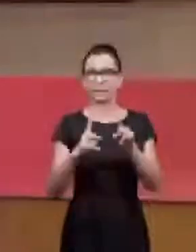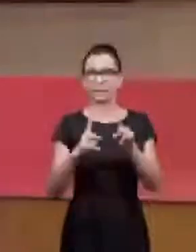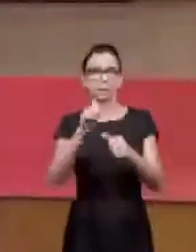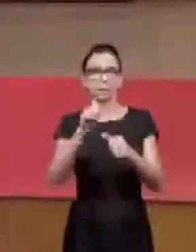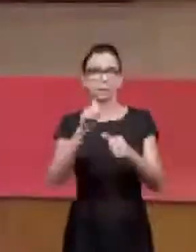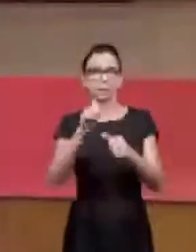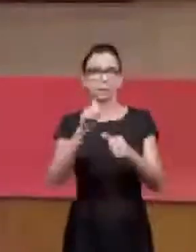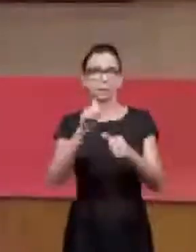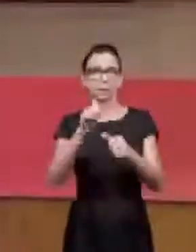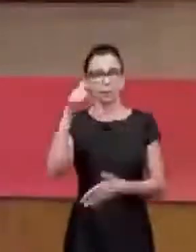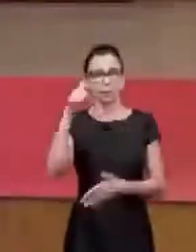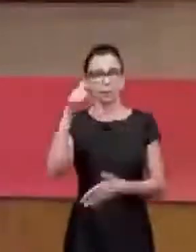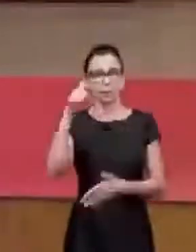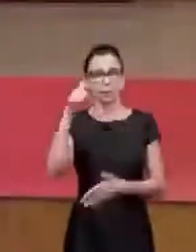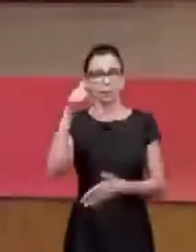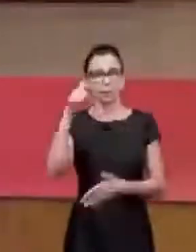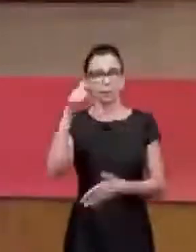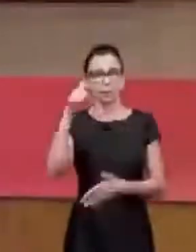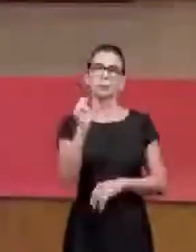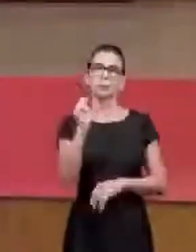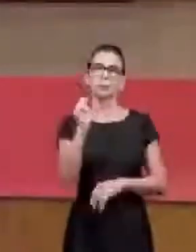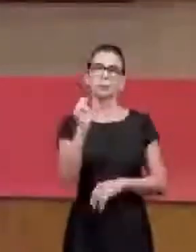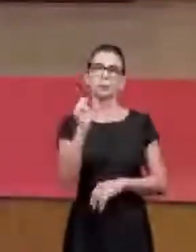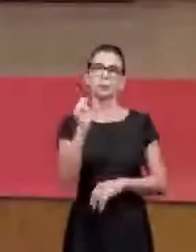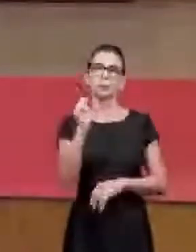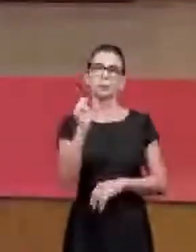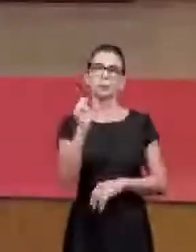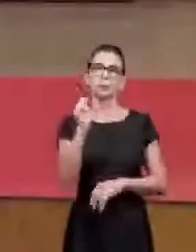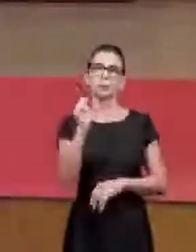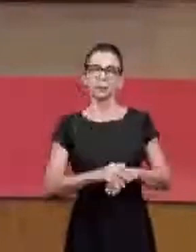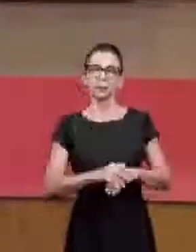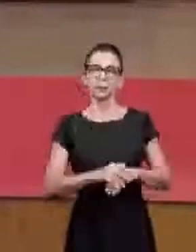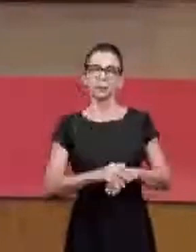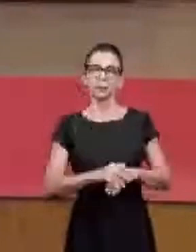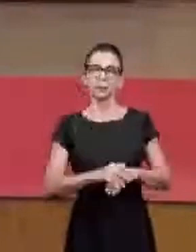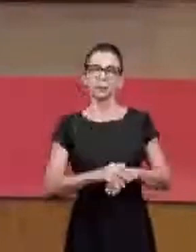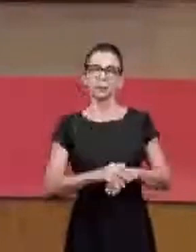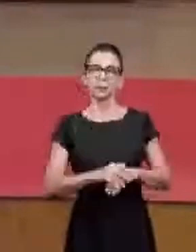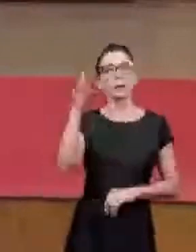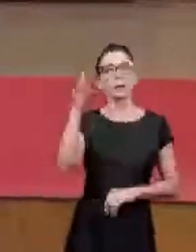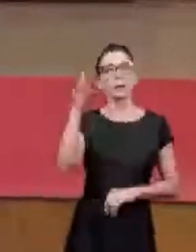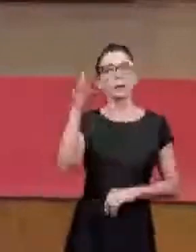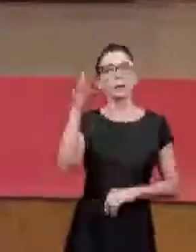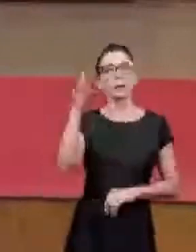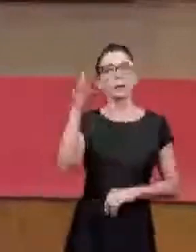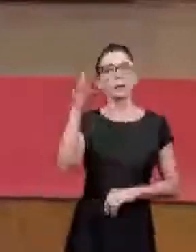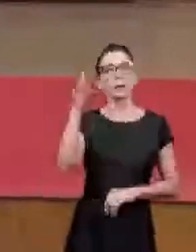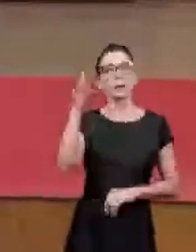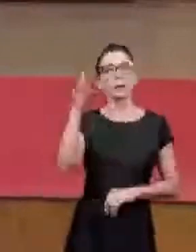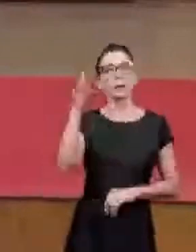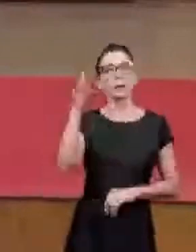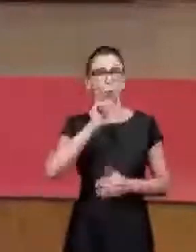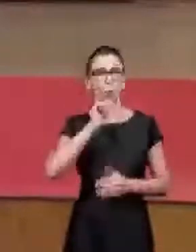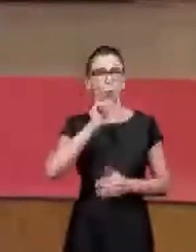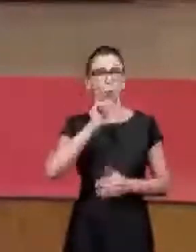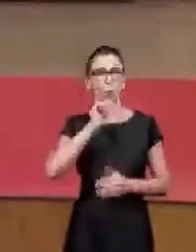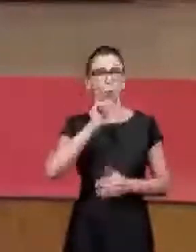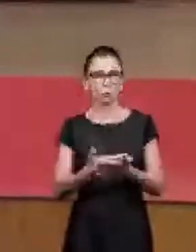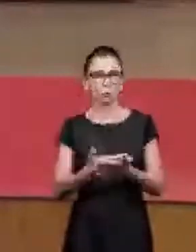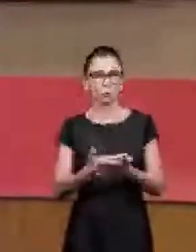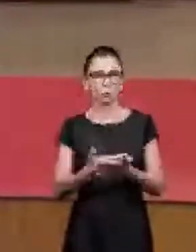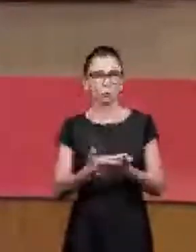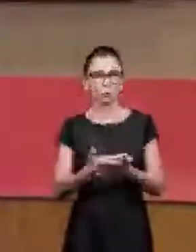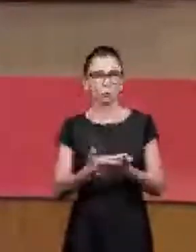the Portugal with the sign language together and transmit that event. And